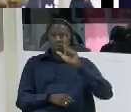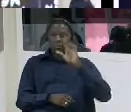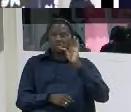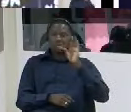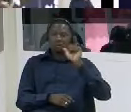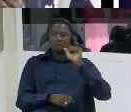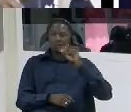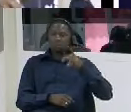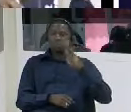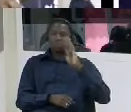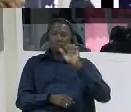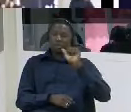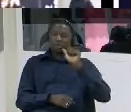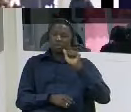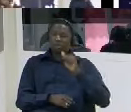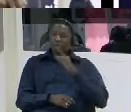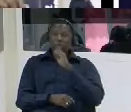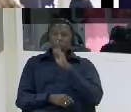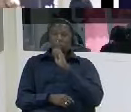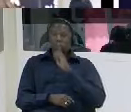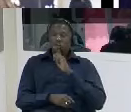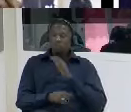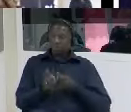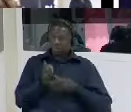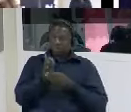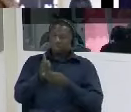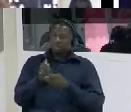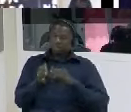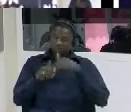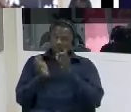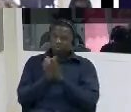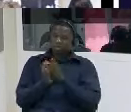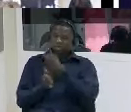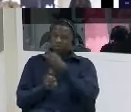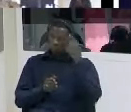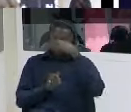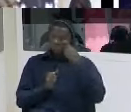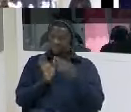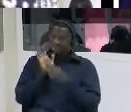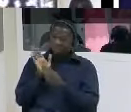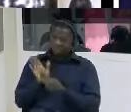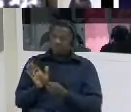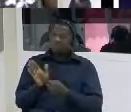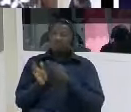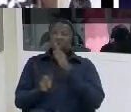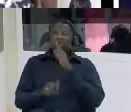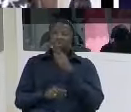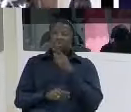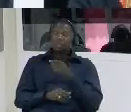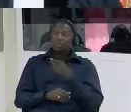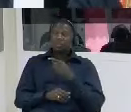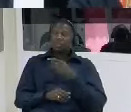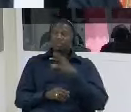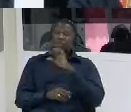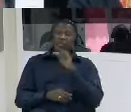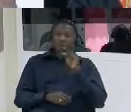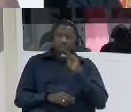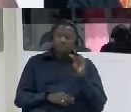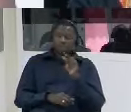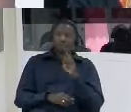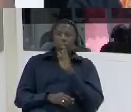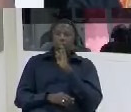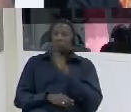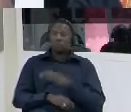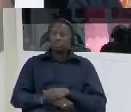individual members of the junglers who actually tortured you and what they did to you yes the torturers my